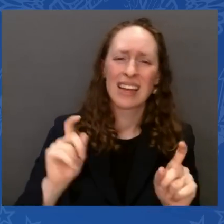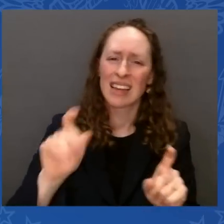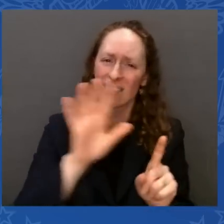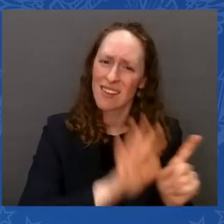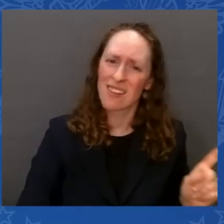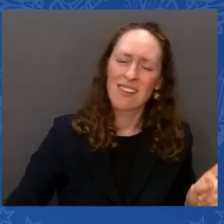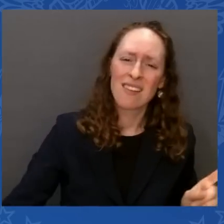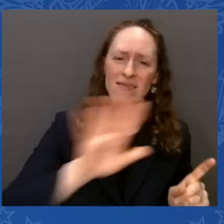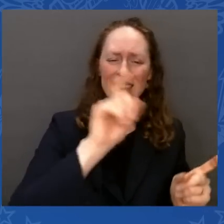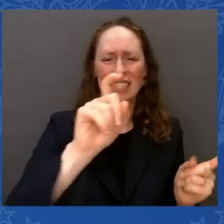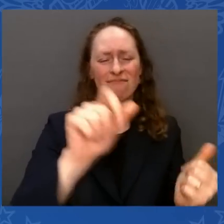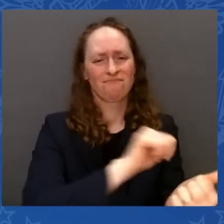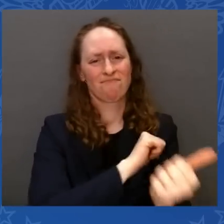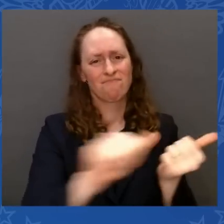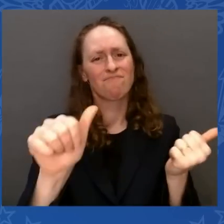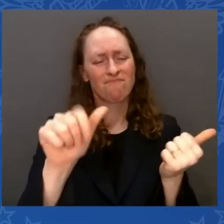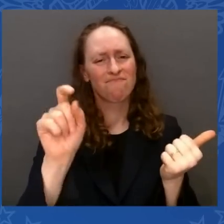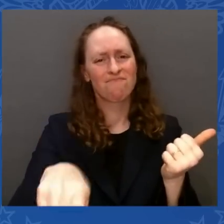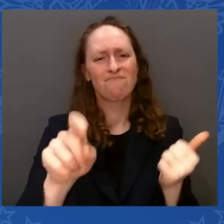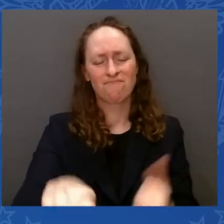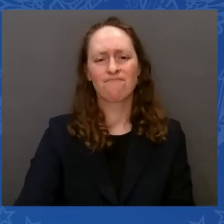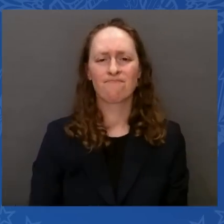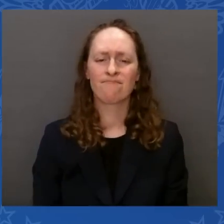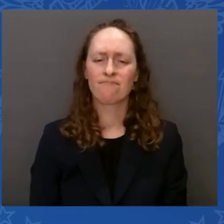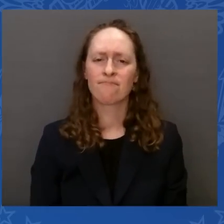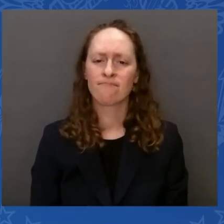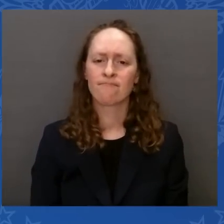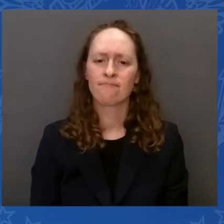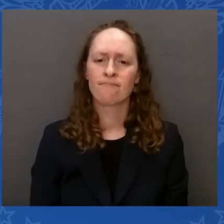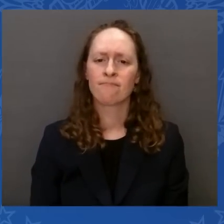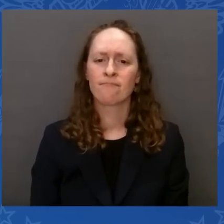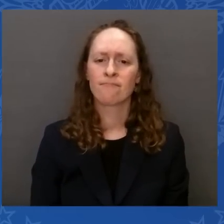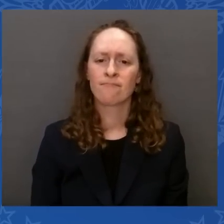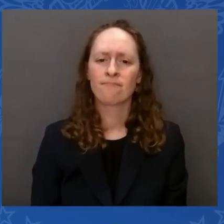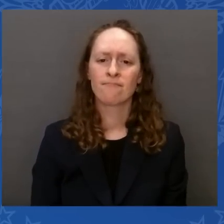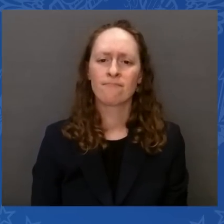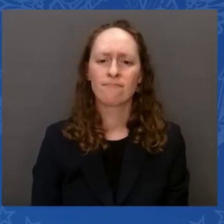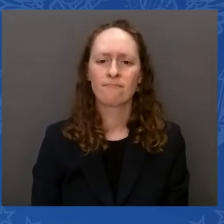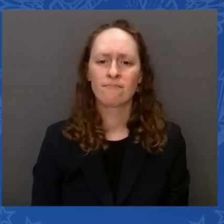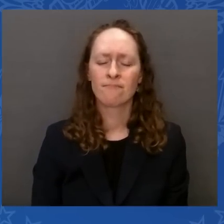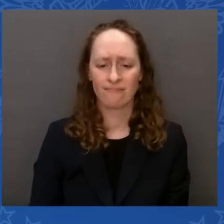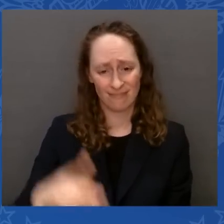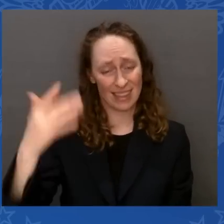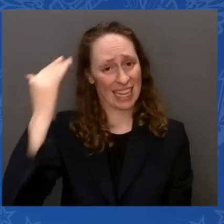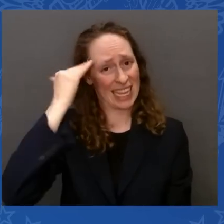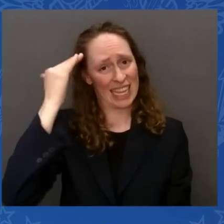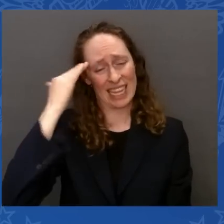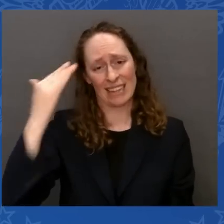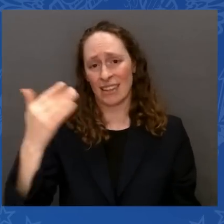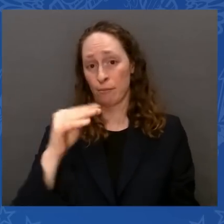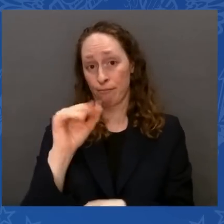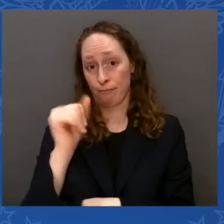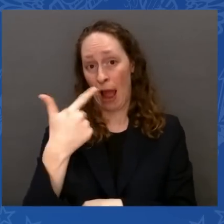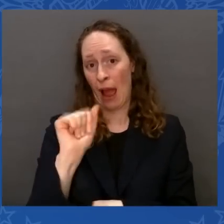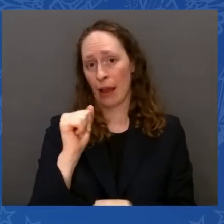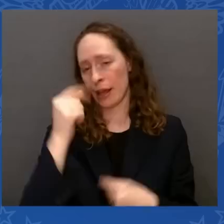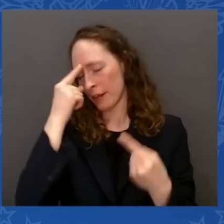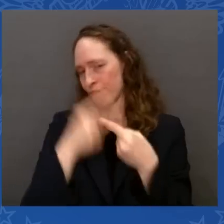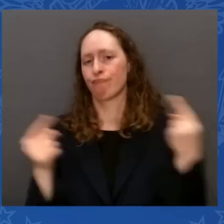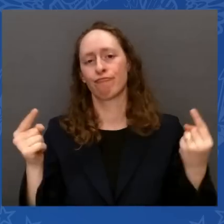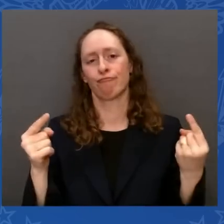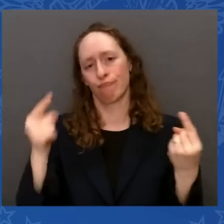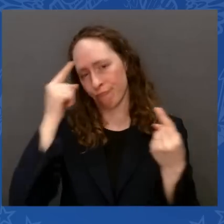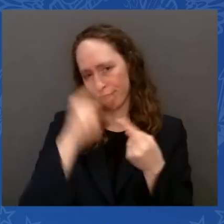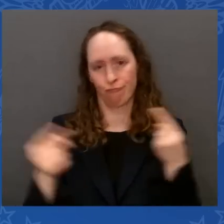And look, I know as well as you, the migrant Republicans are not going to get on board for most of these things. But that leaves a lot of